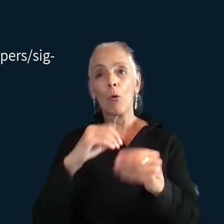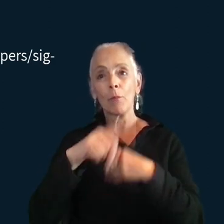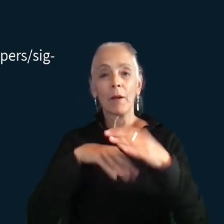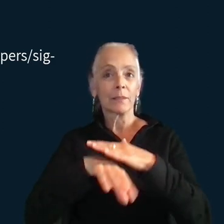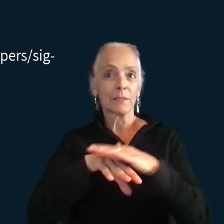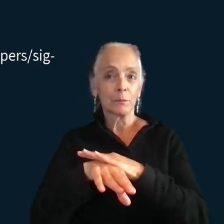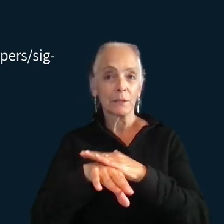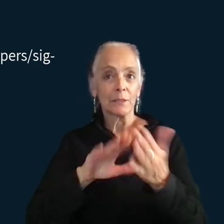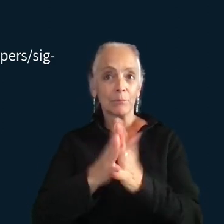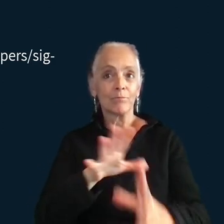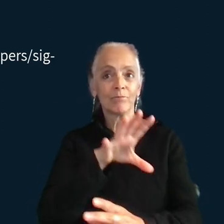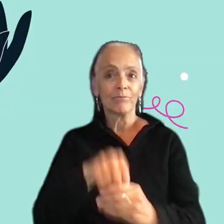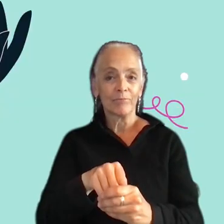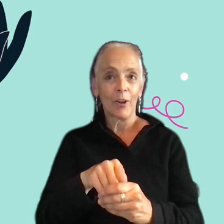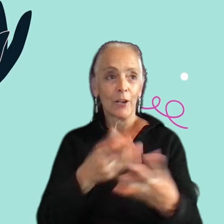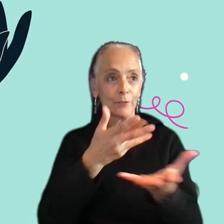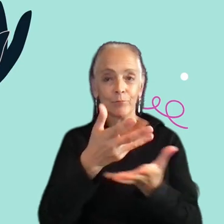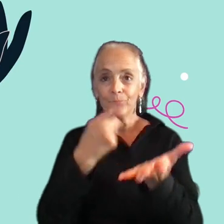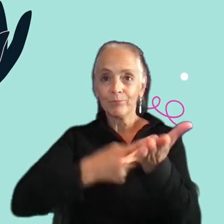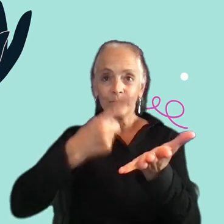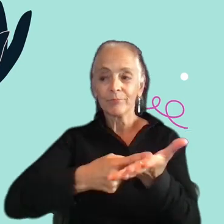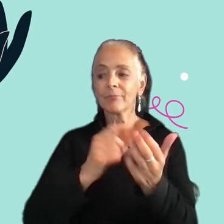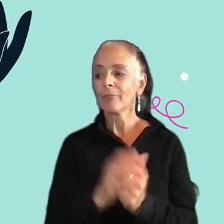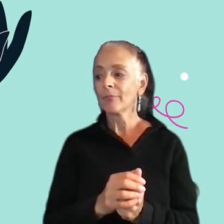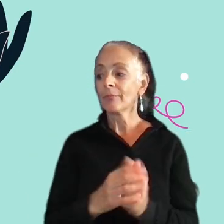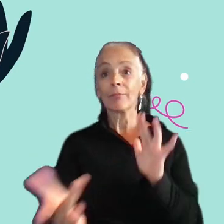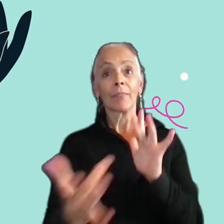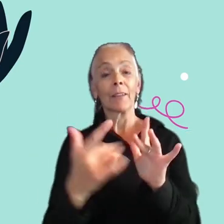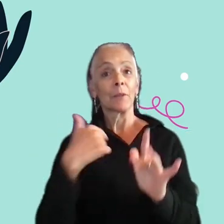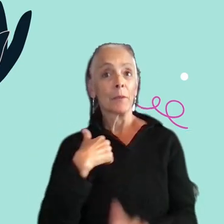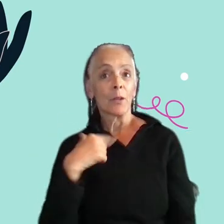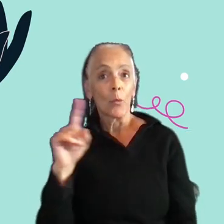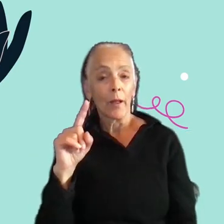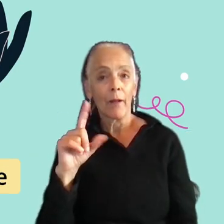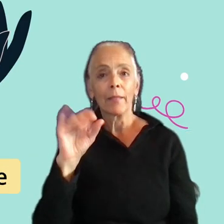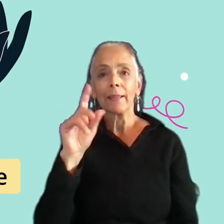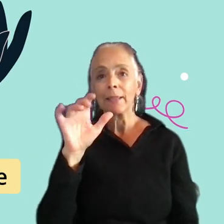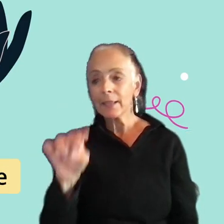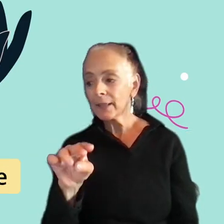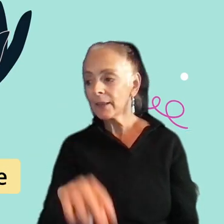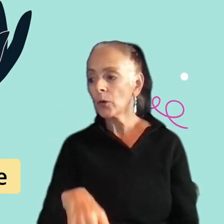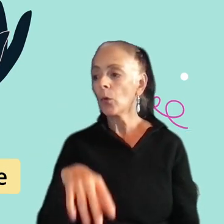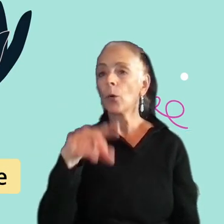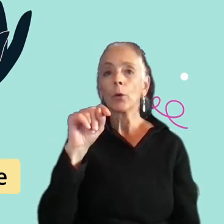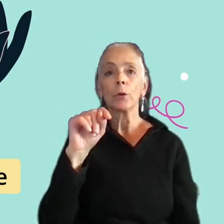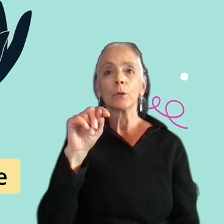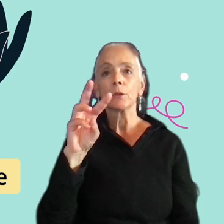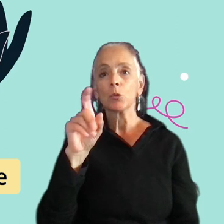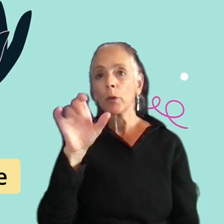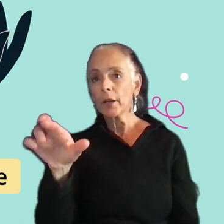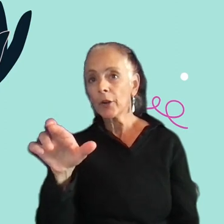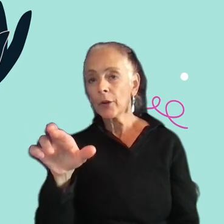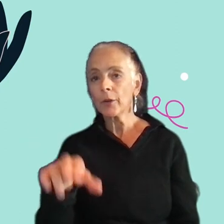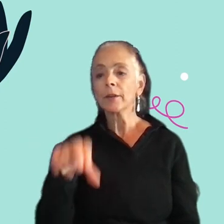those conversations and that's it if you want to get in touch with me you can find me on linkedin or find me on twitter as stacy